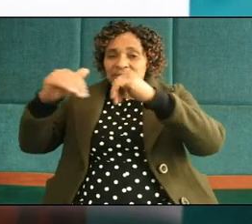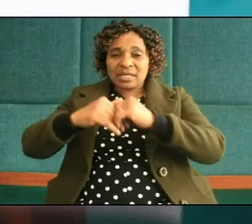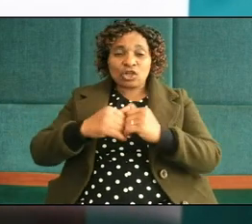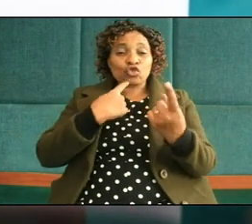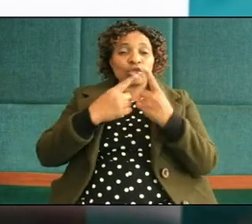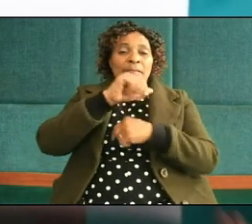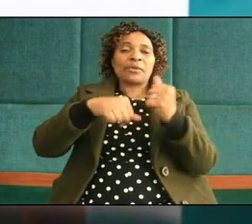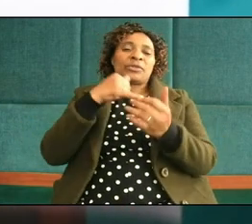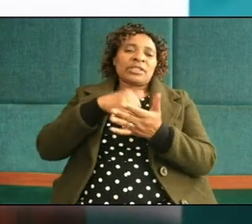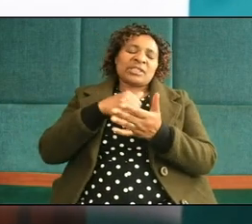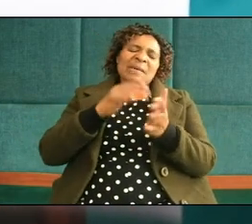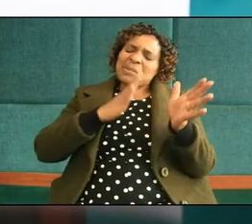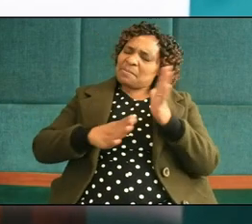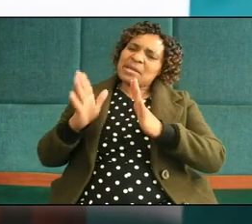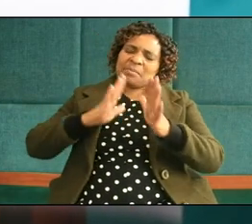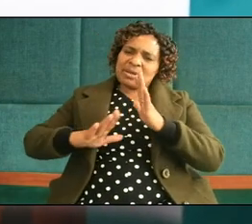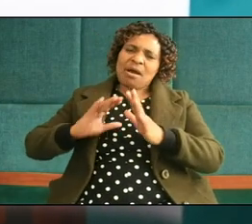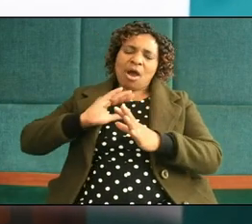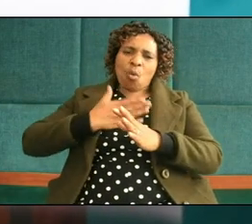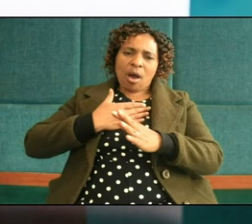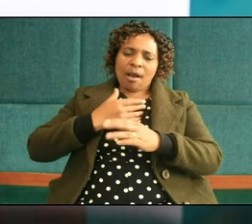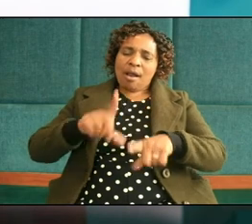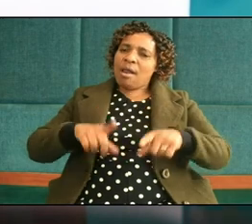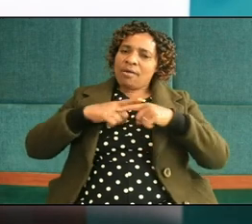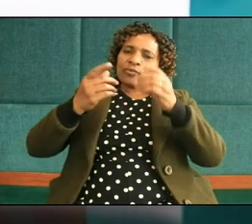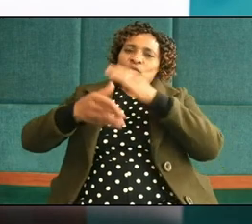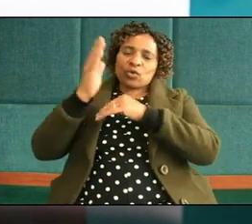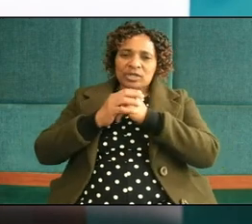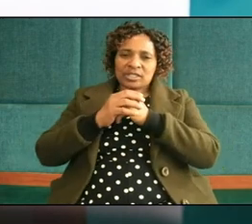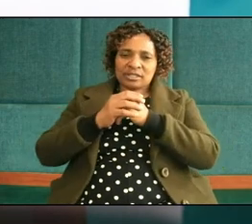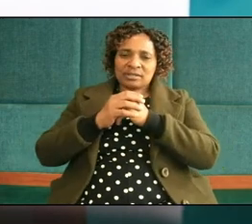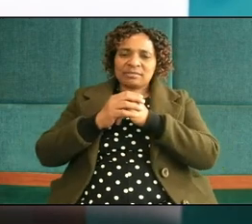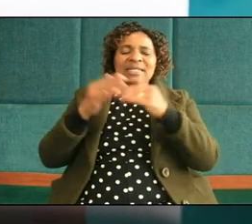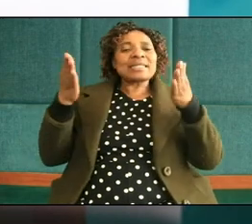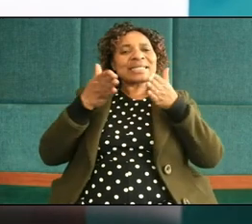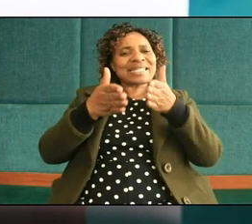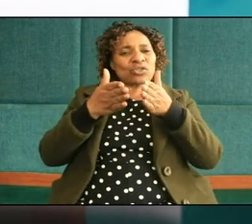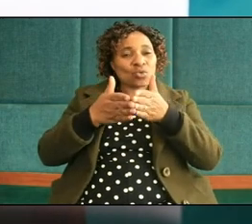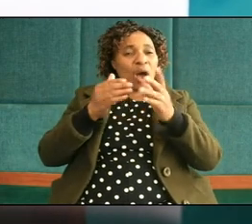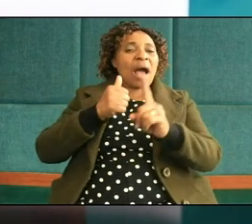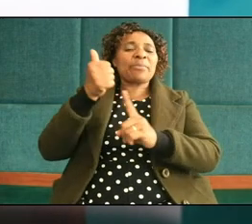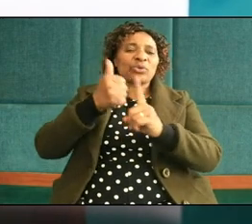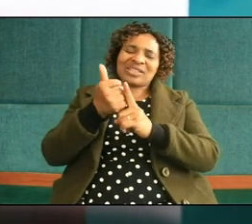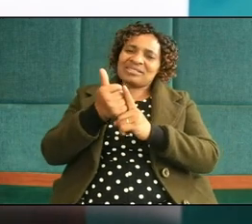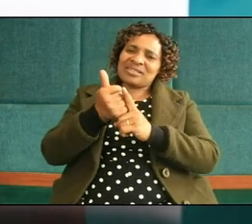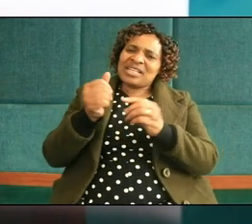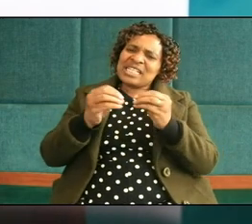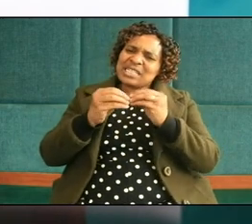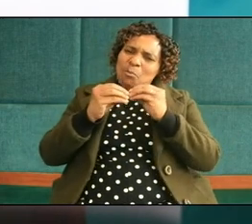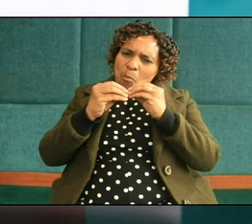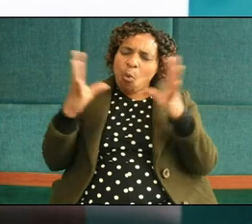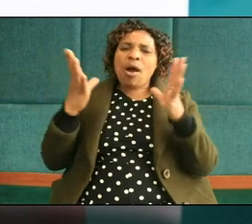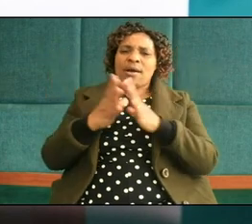it we need to prepare our young people sexual abuse is particularly damaging to